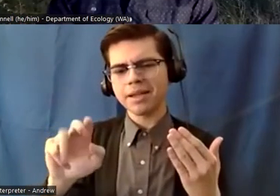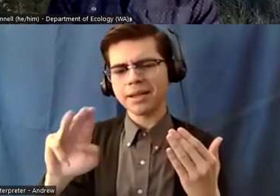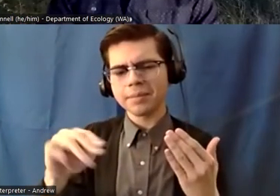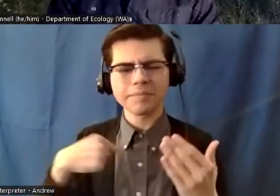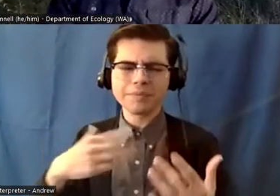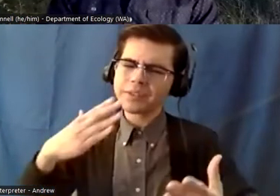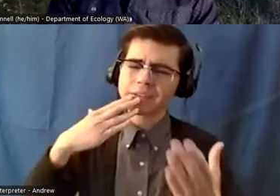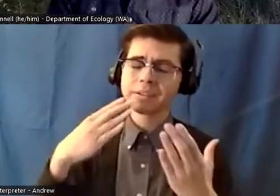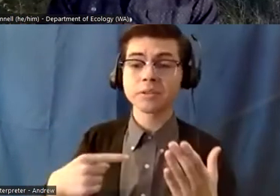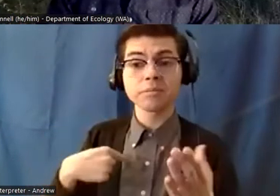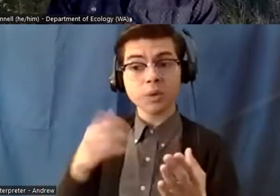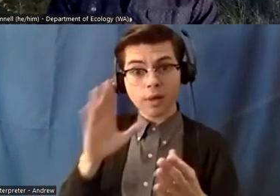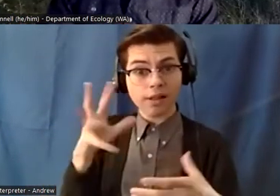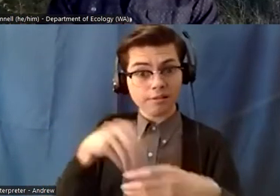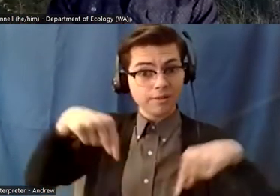thank you very much